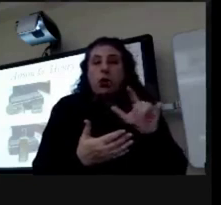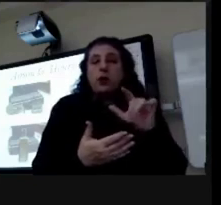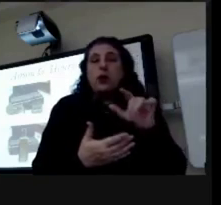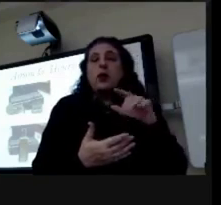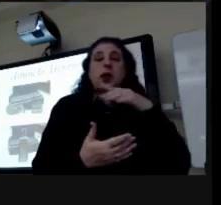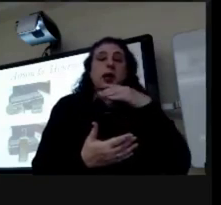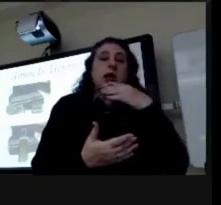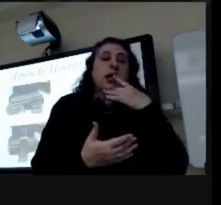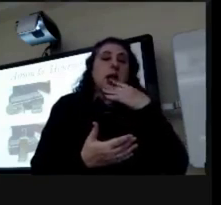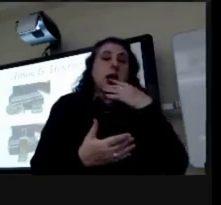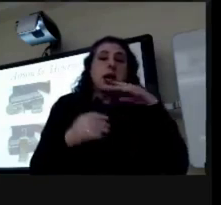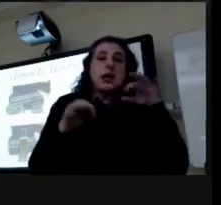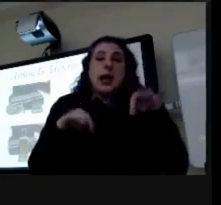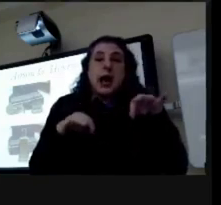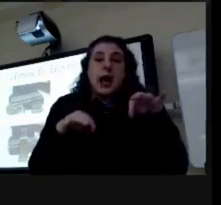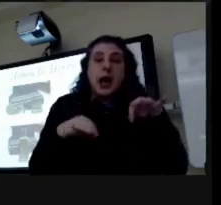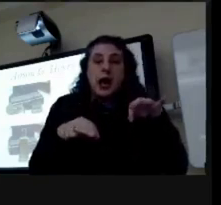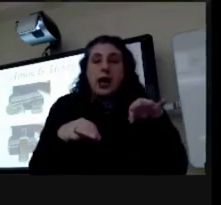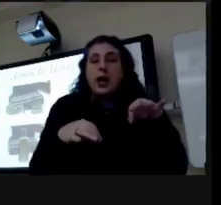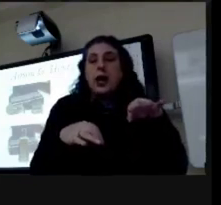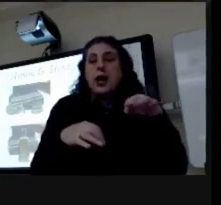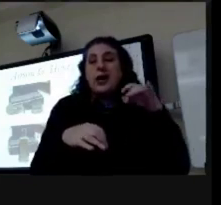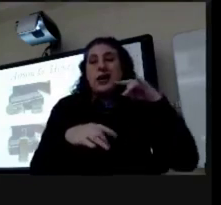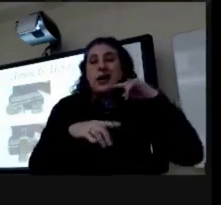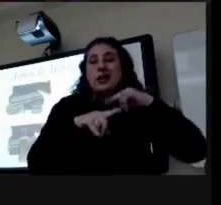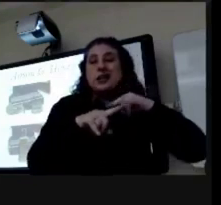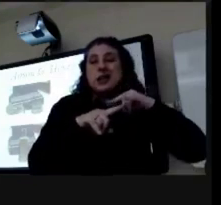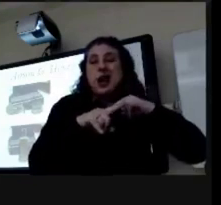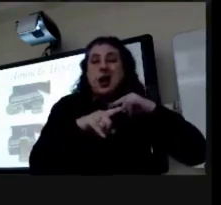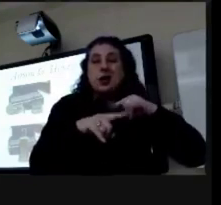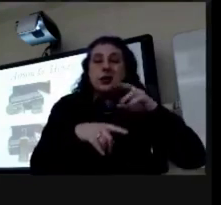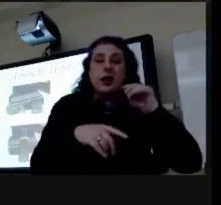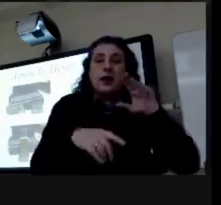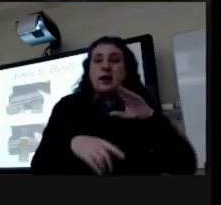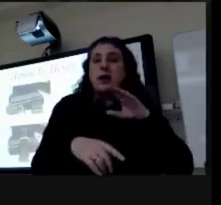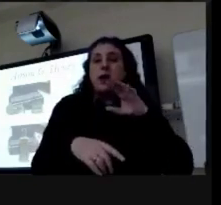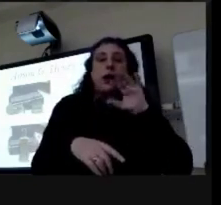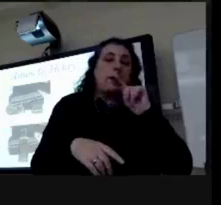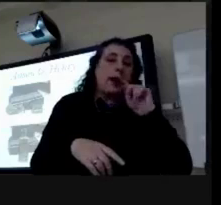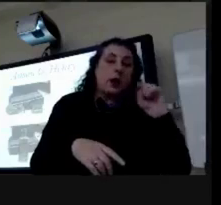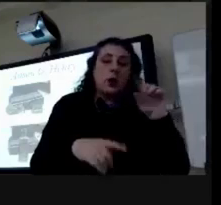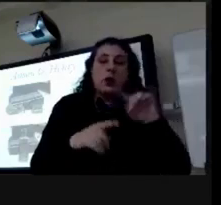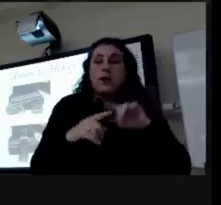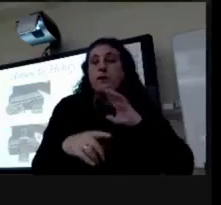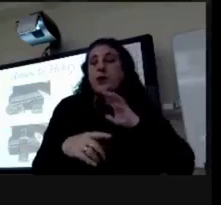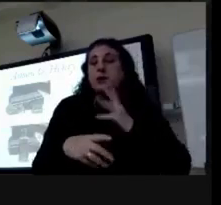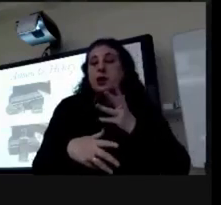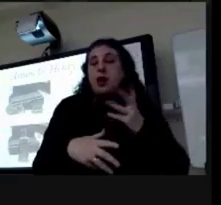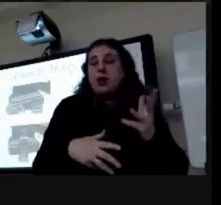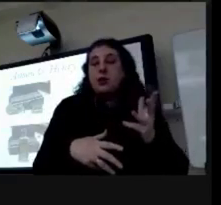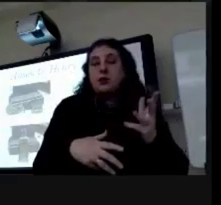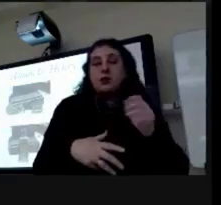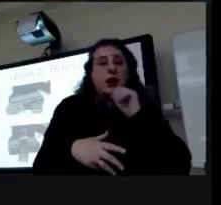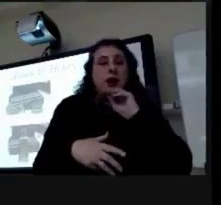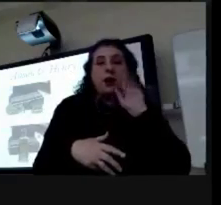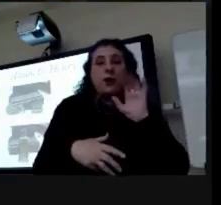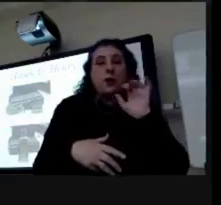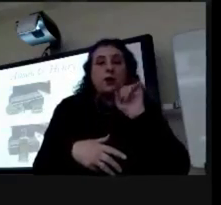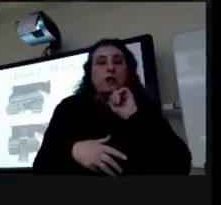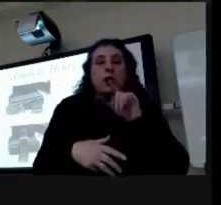cigars and other forms of tobacco and fancy articles he's not clear on what fancy articles is